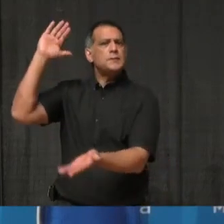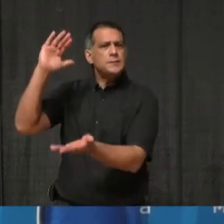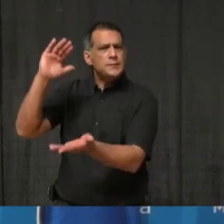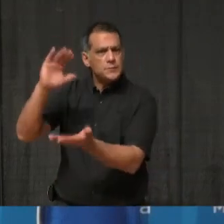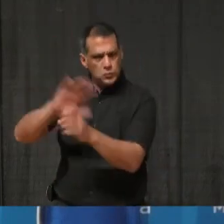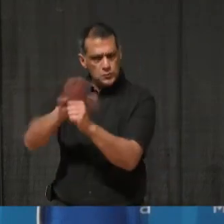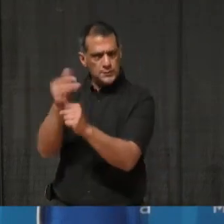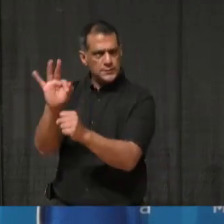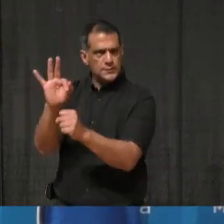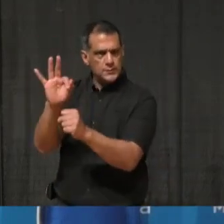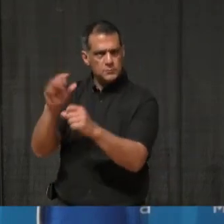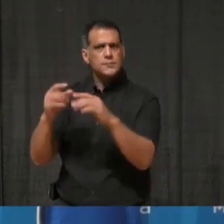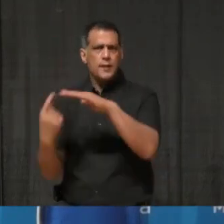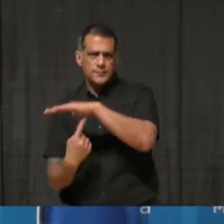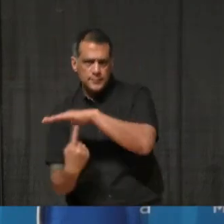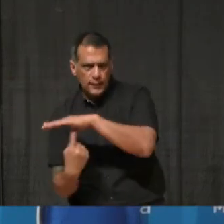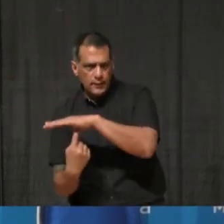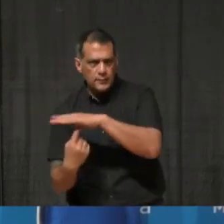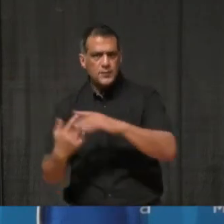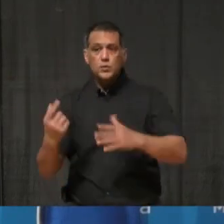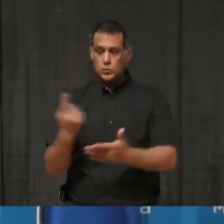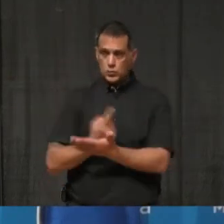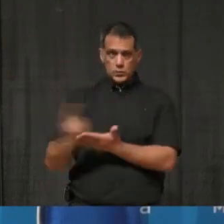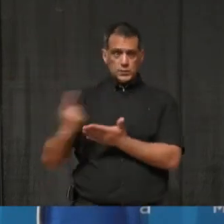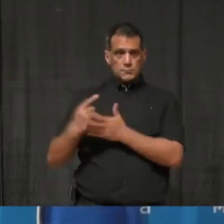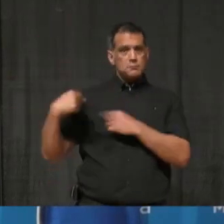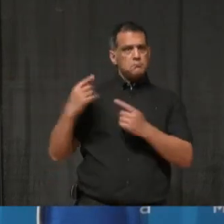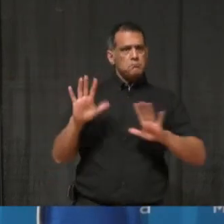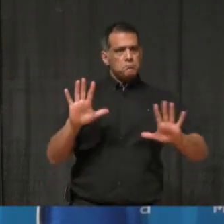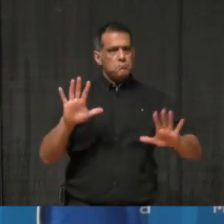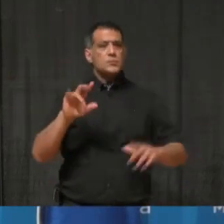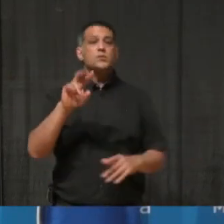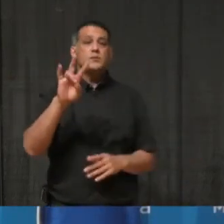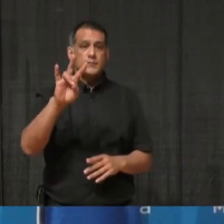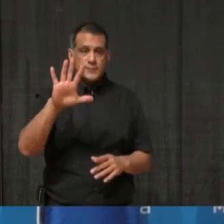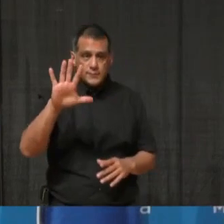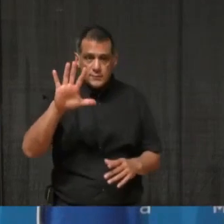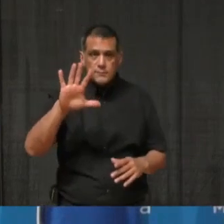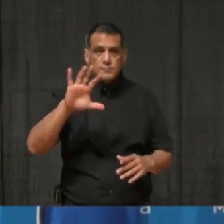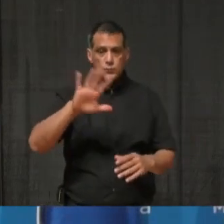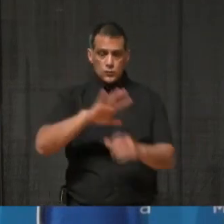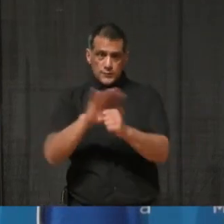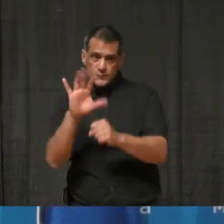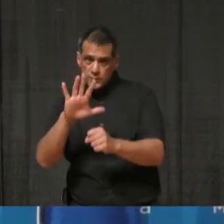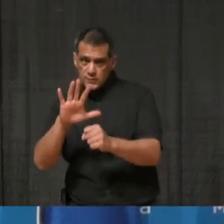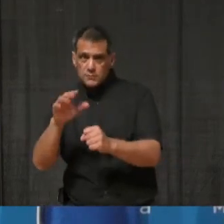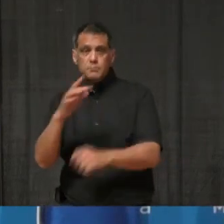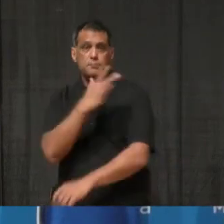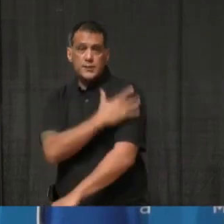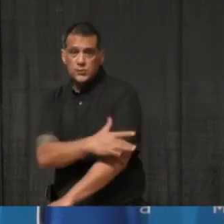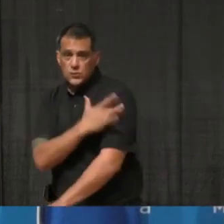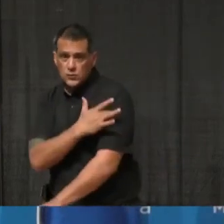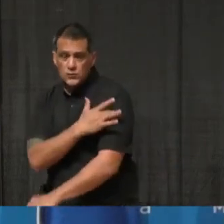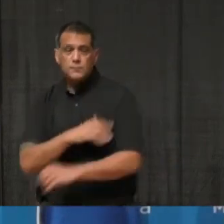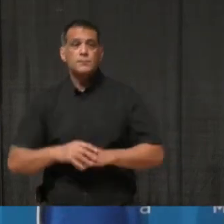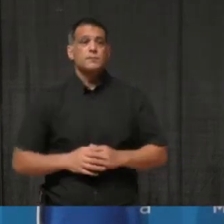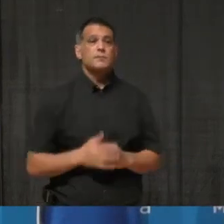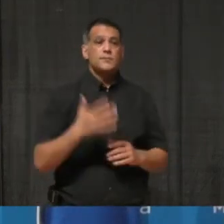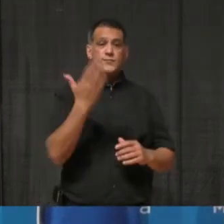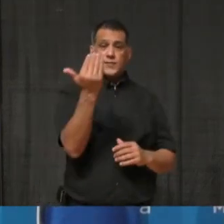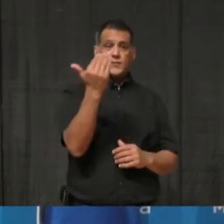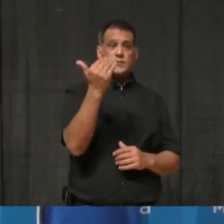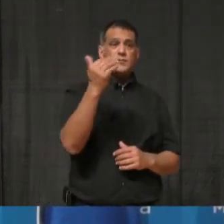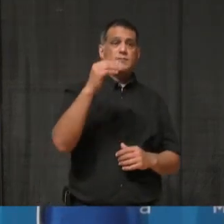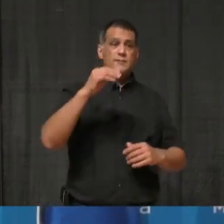week, with the hospital currently dealing with 75 COVID inpatients, with 15 in critical care, and